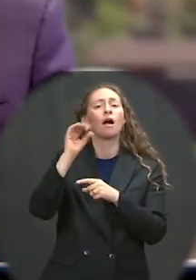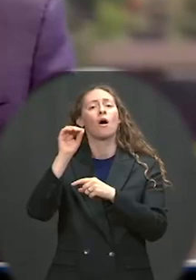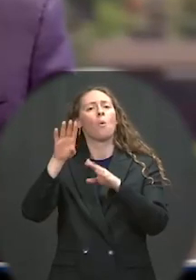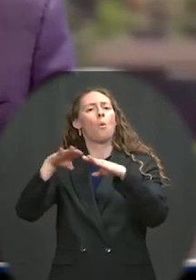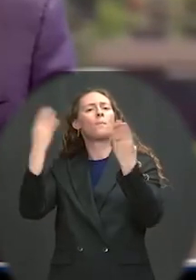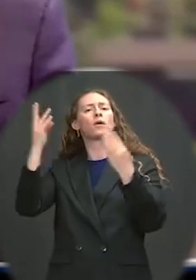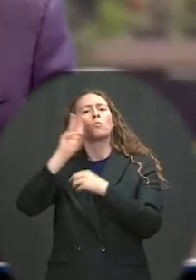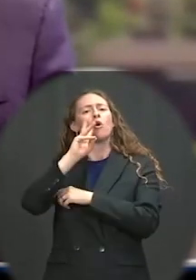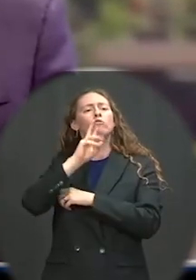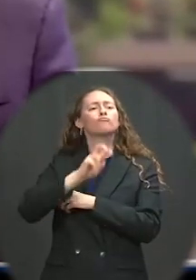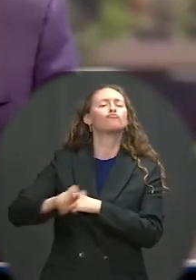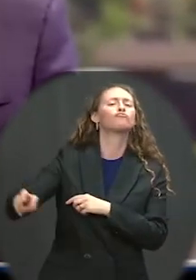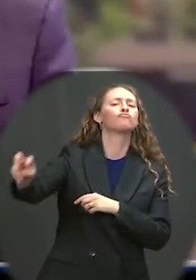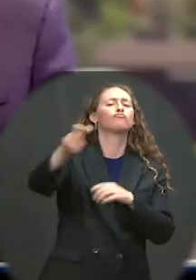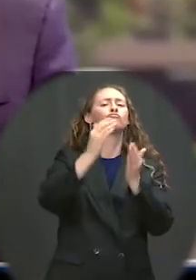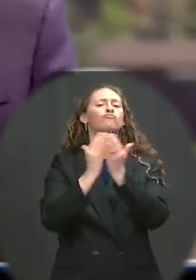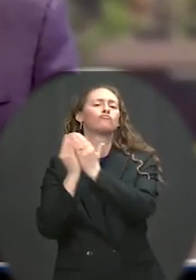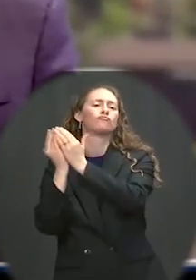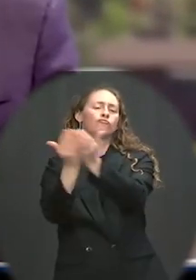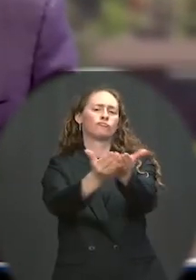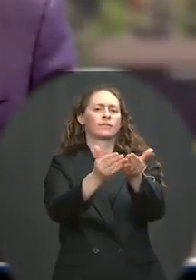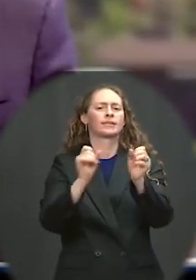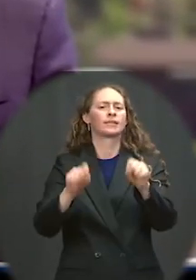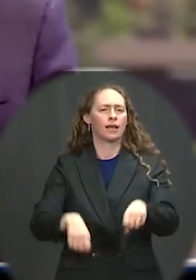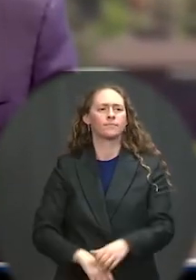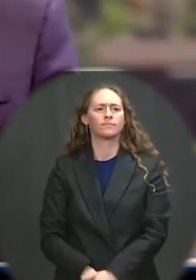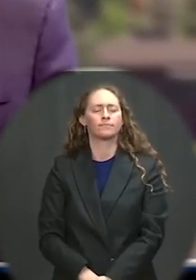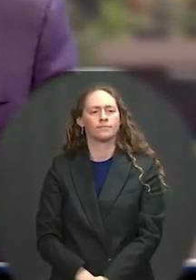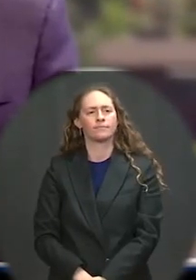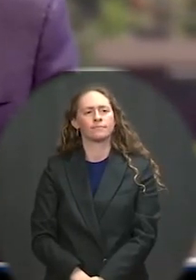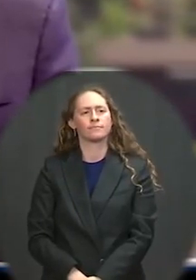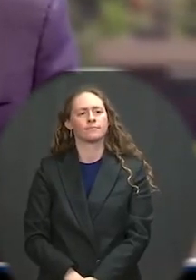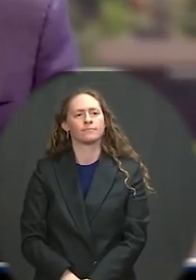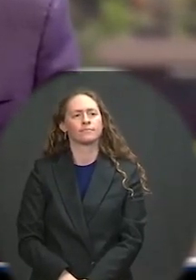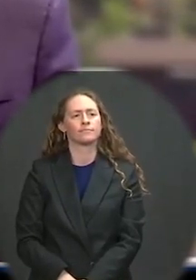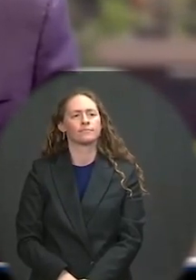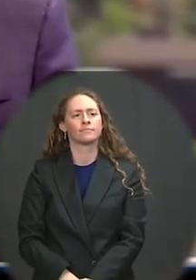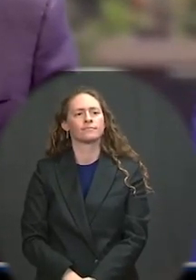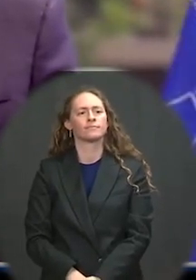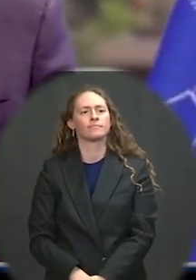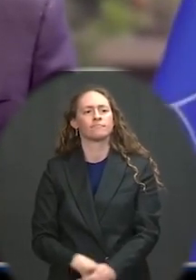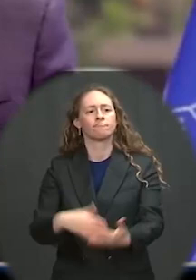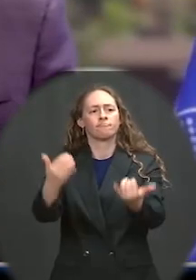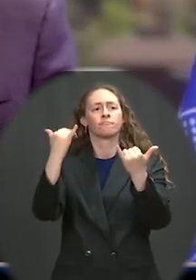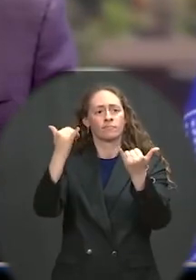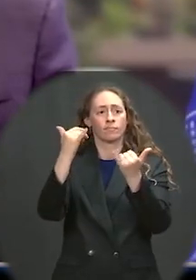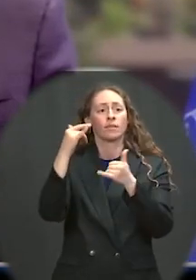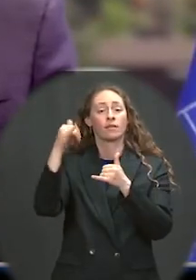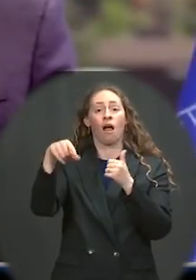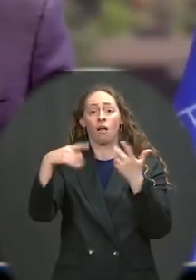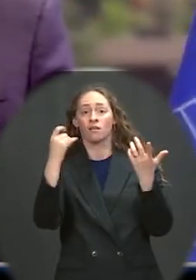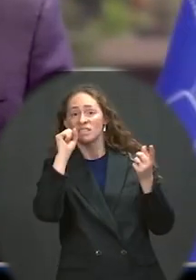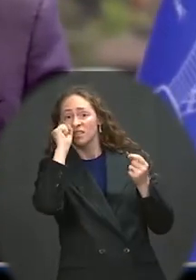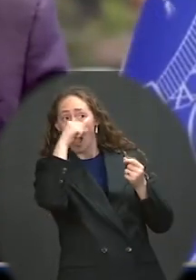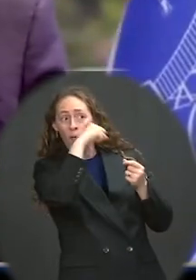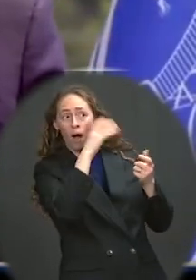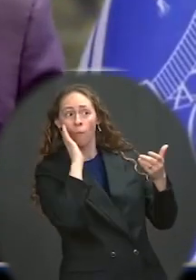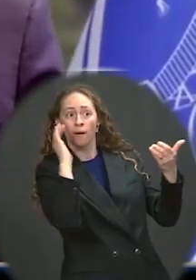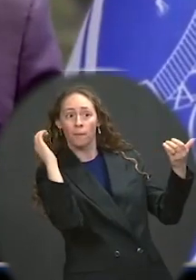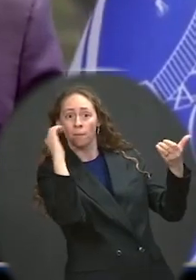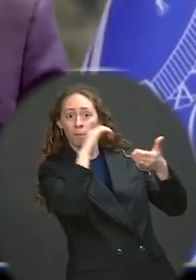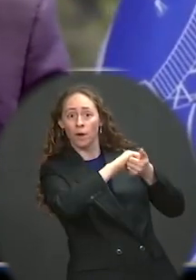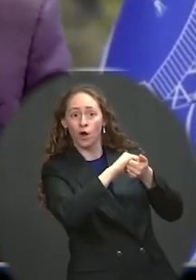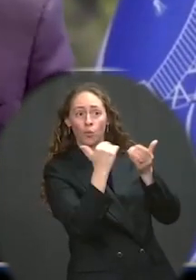Our new agreement for the Coast Guard to partner with Taiwan will help ensure that we're positioned to better